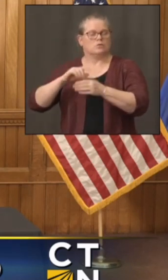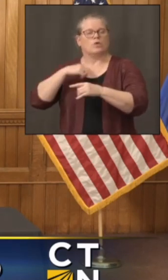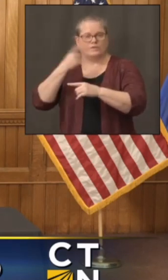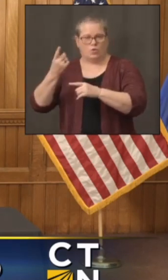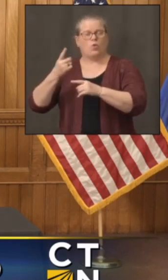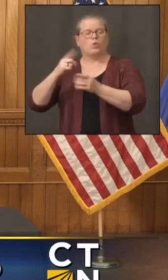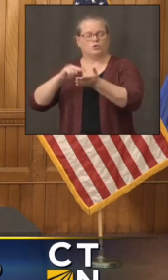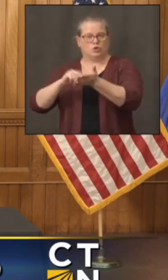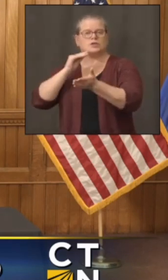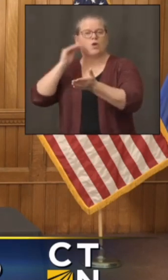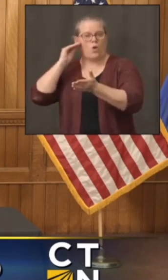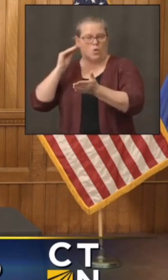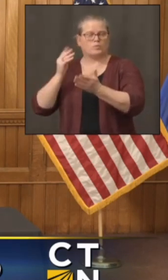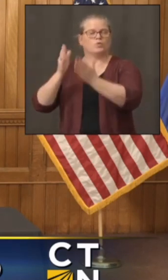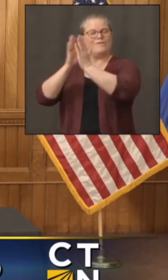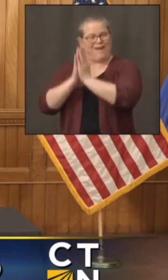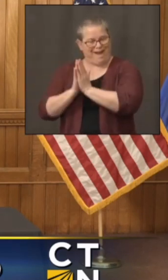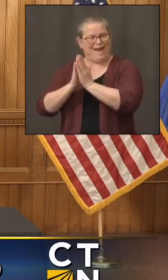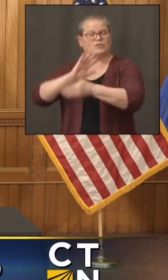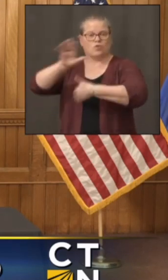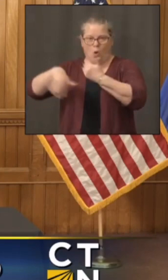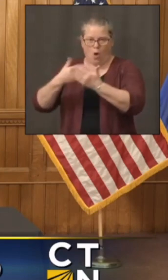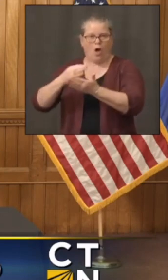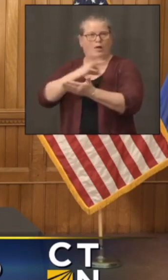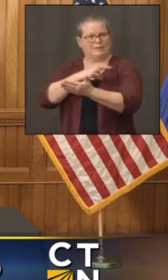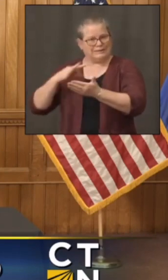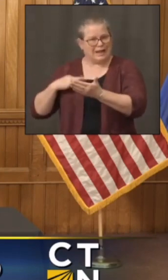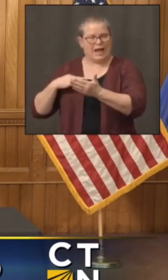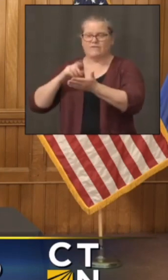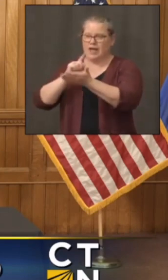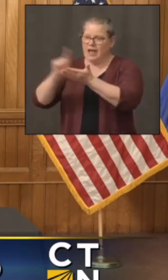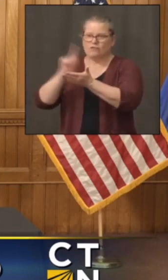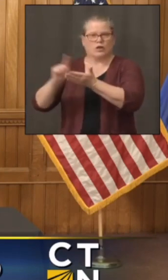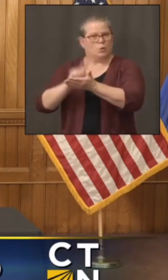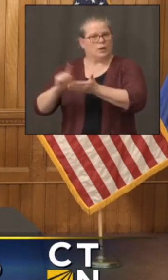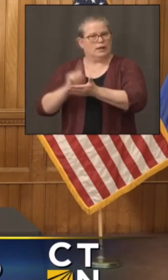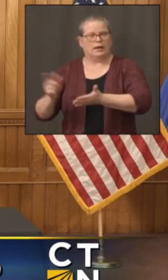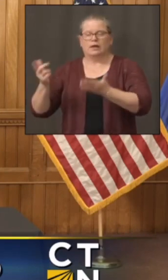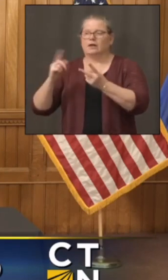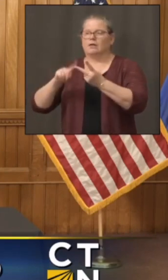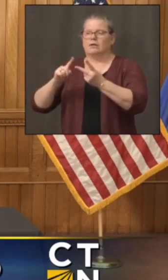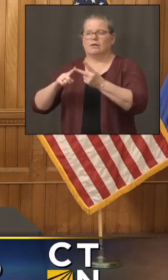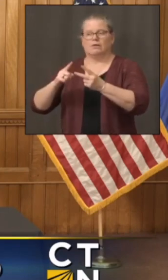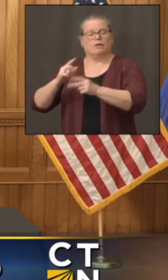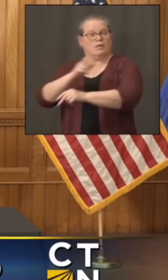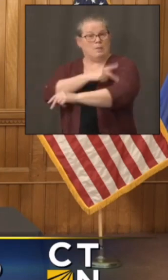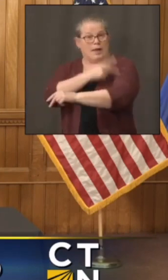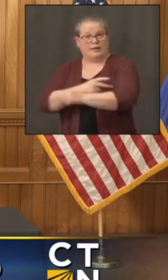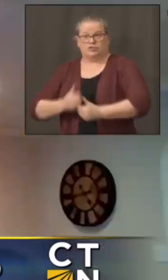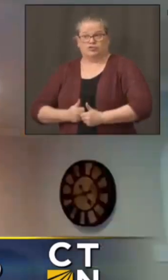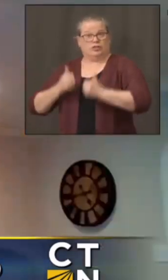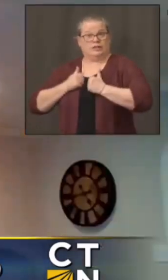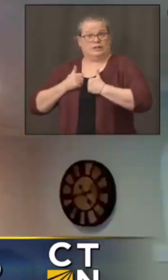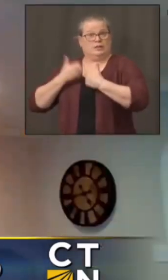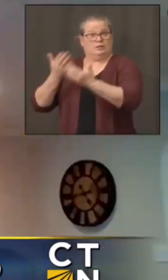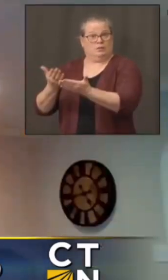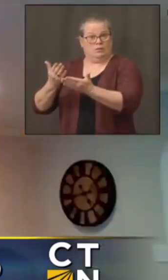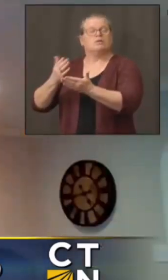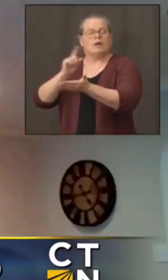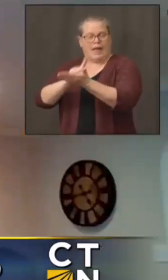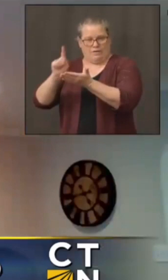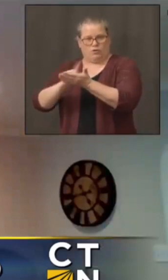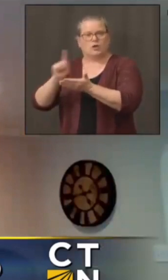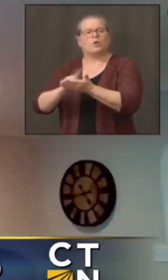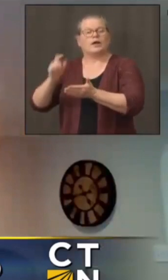weekly, test all residents weekly, if there's any case at all among staff. And we're talking about how to enhance that